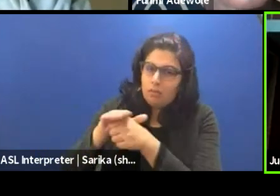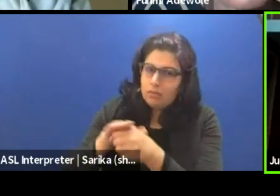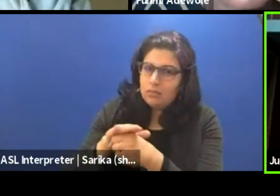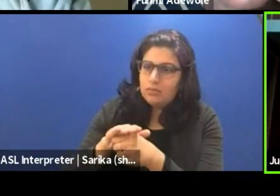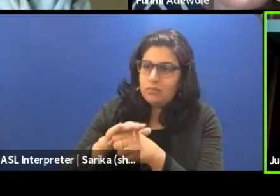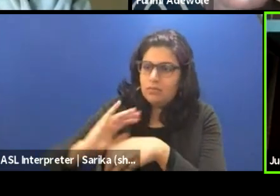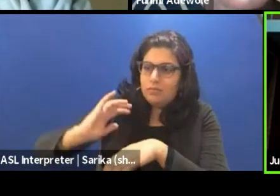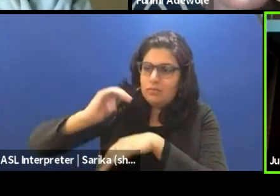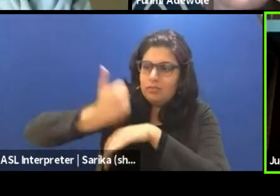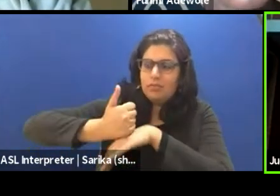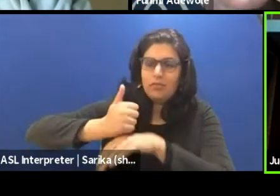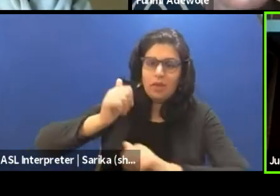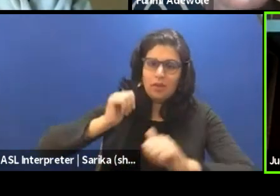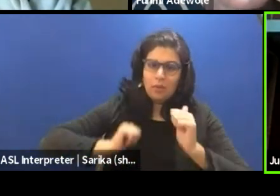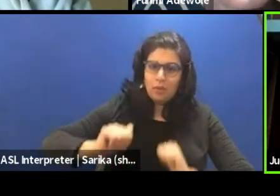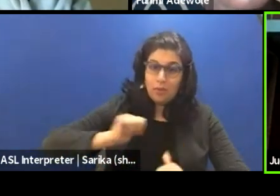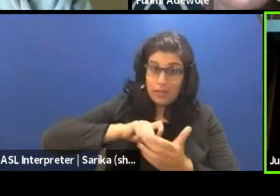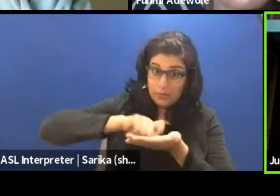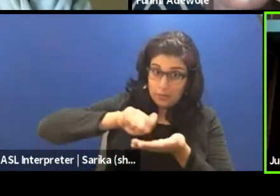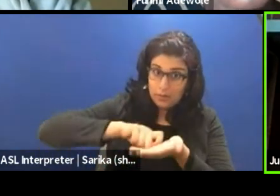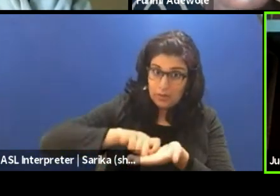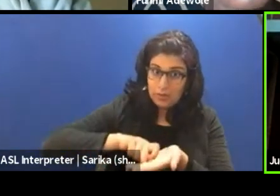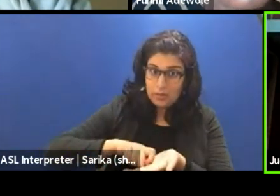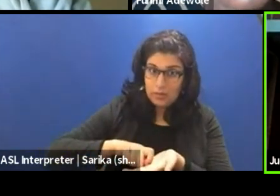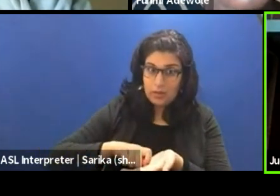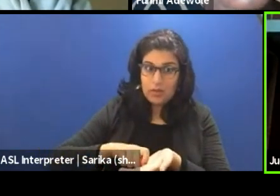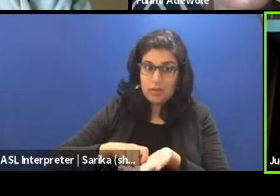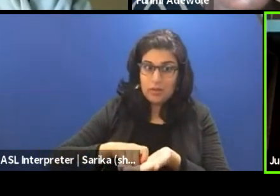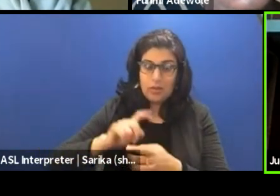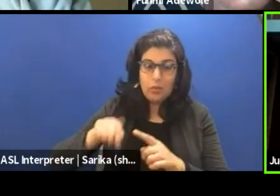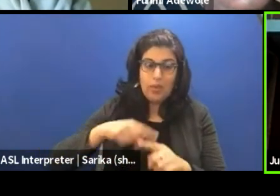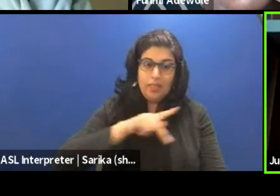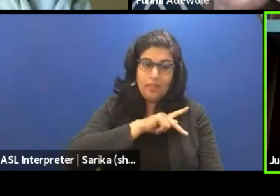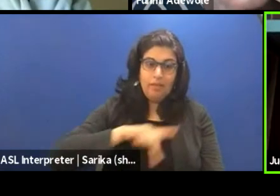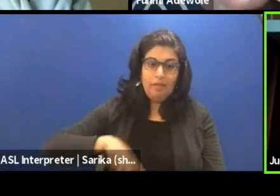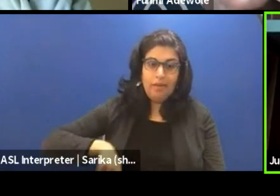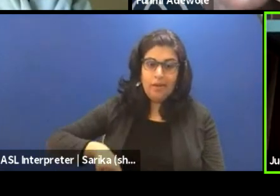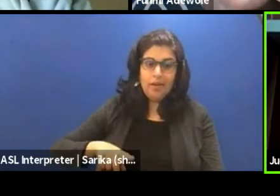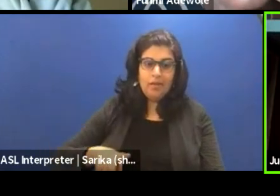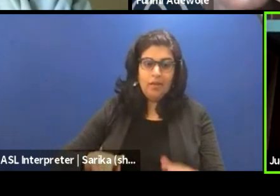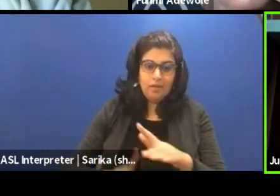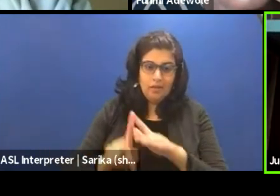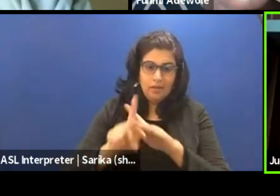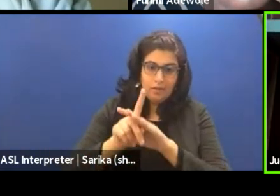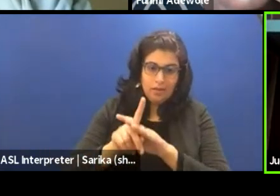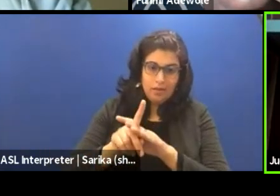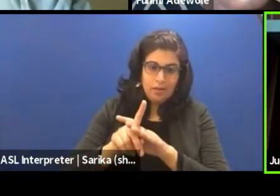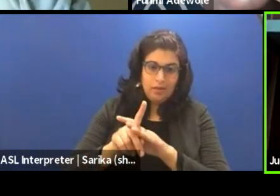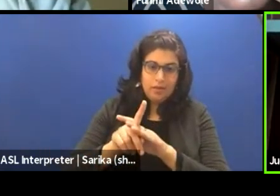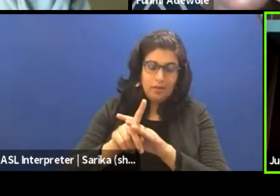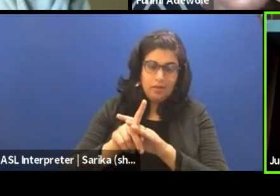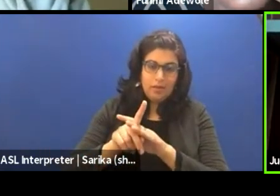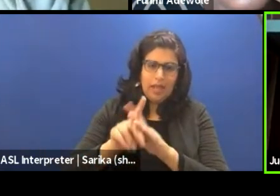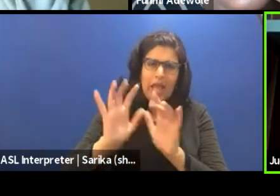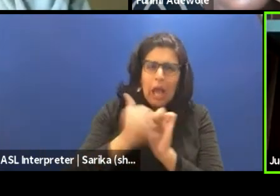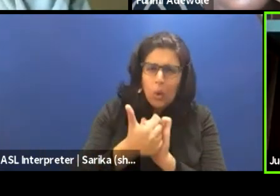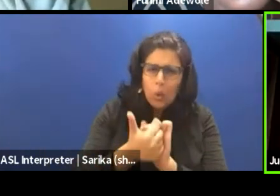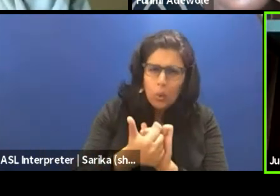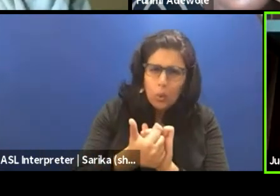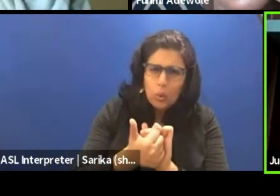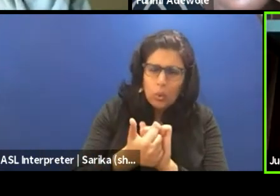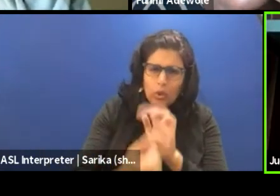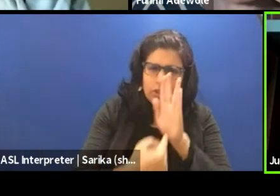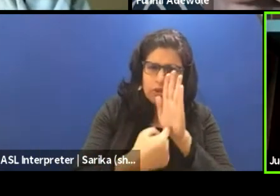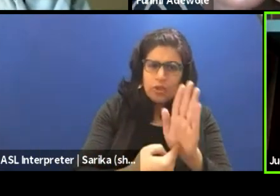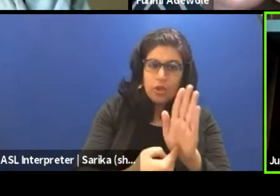was set, you ask yourself, when the king comes out, the oba comes out, how does he come out? Is there a